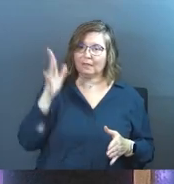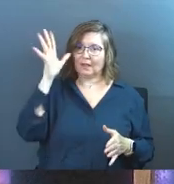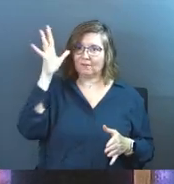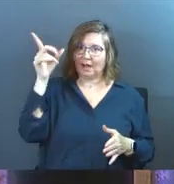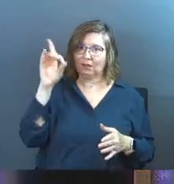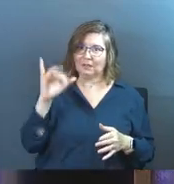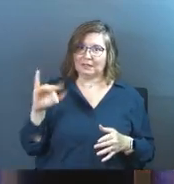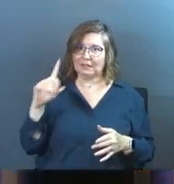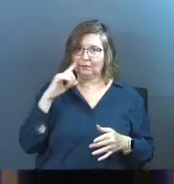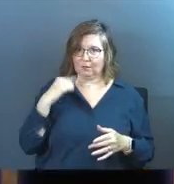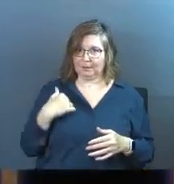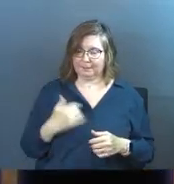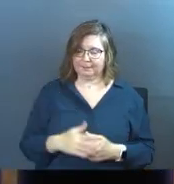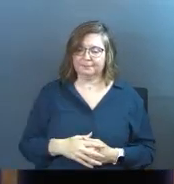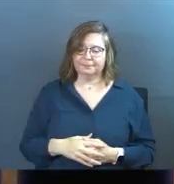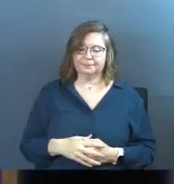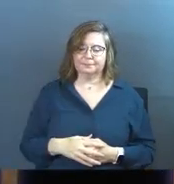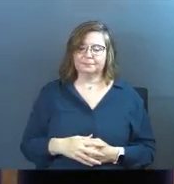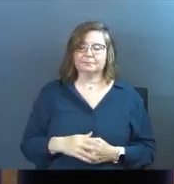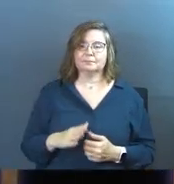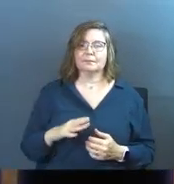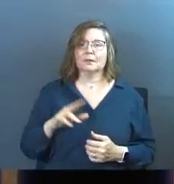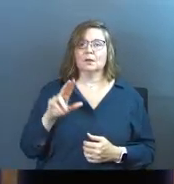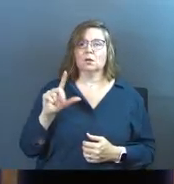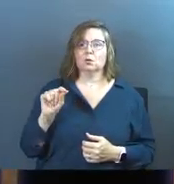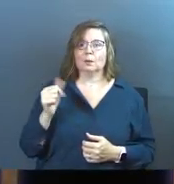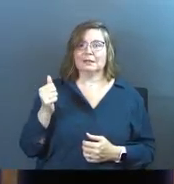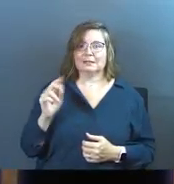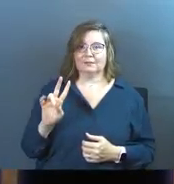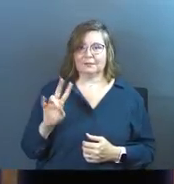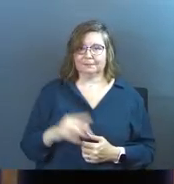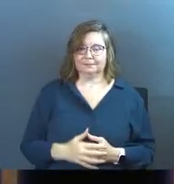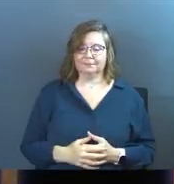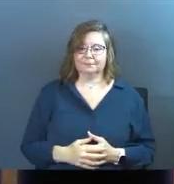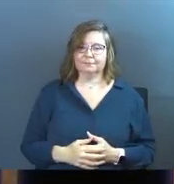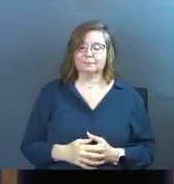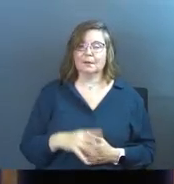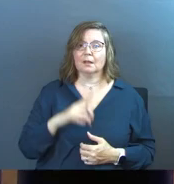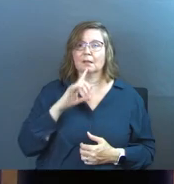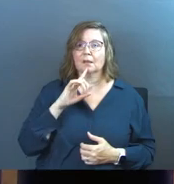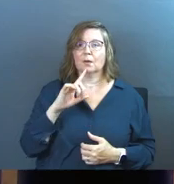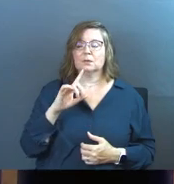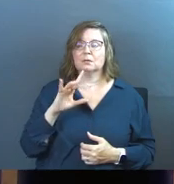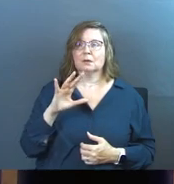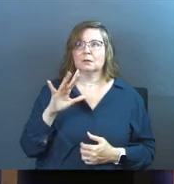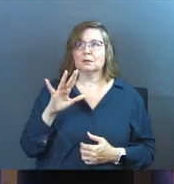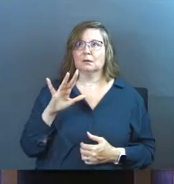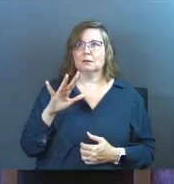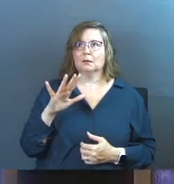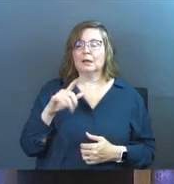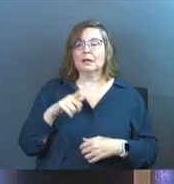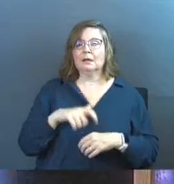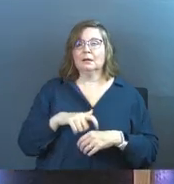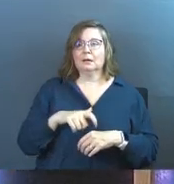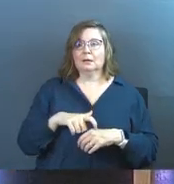father did it for me. Next, 2017. There was a time some things